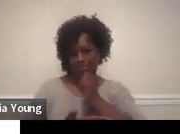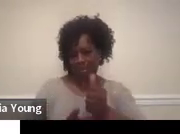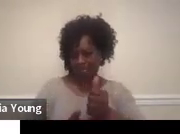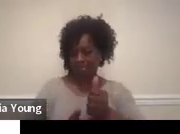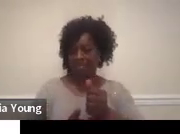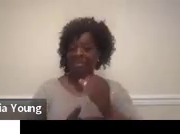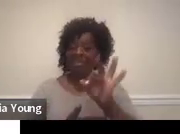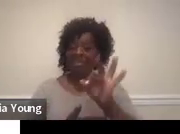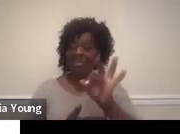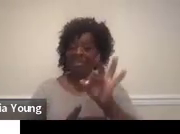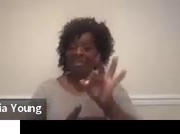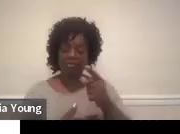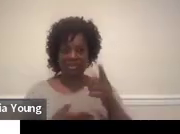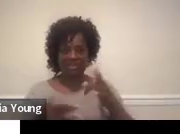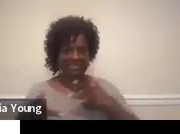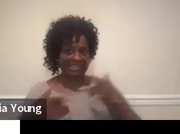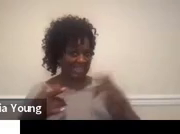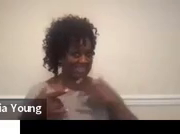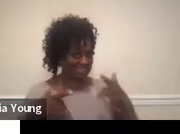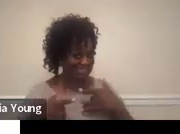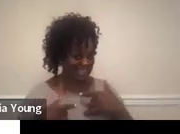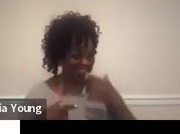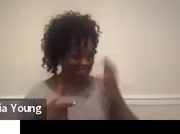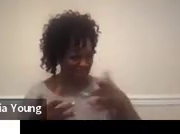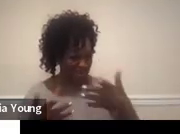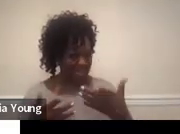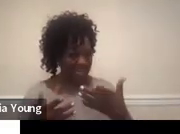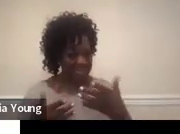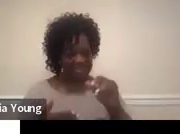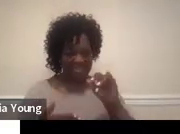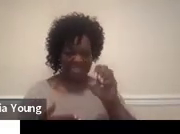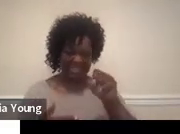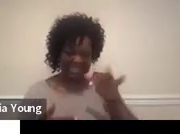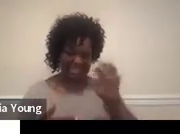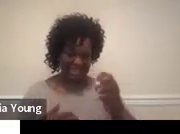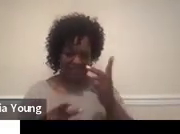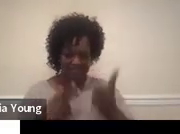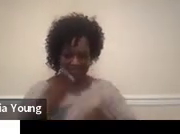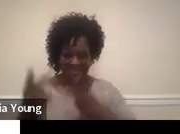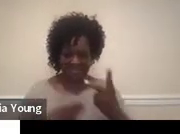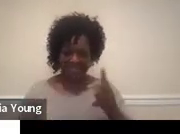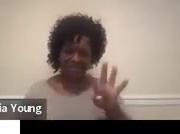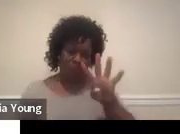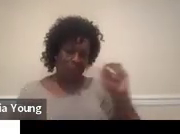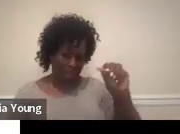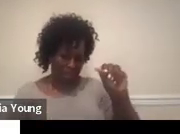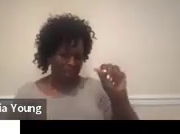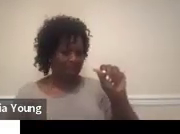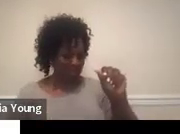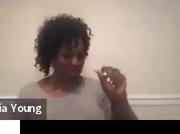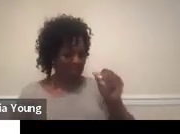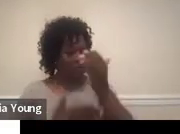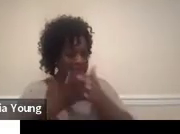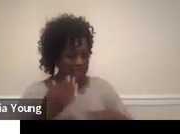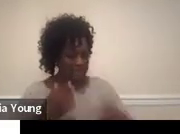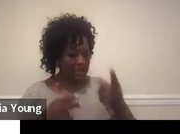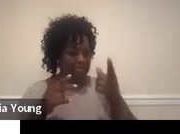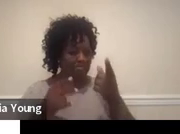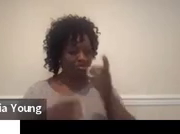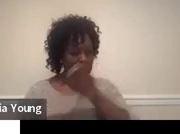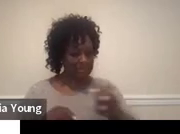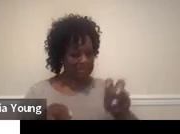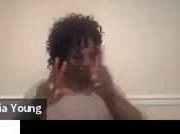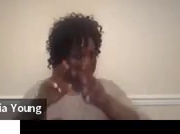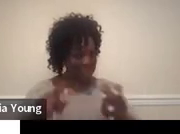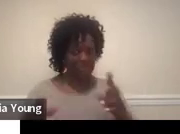want to see us get excited on a site visit, let us turn to 4A. And there's some transition assessments there. We all